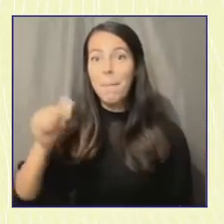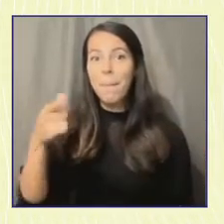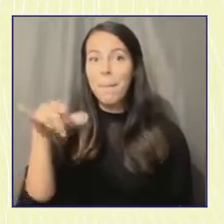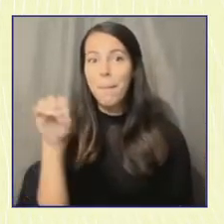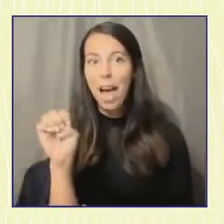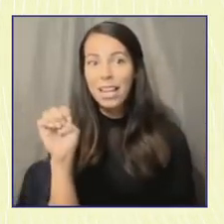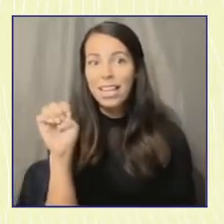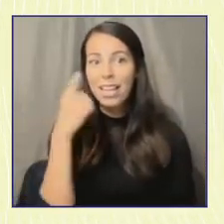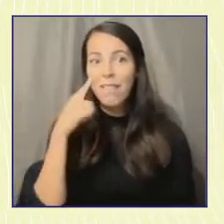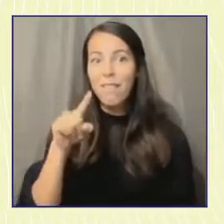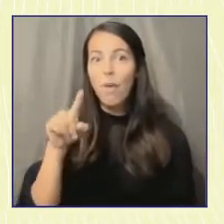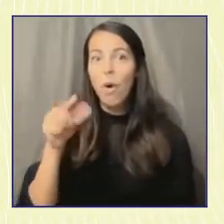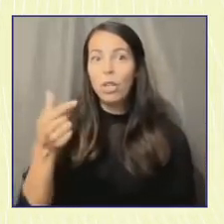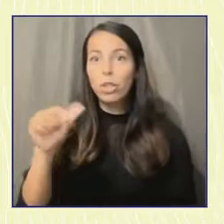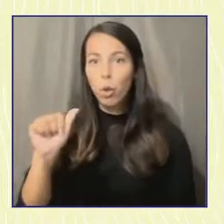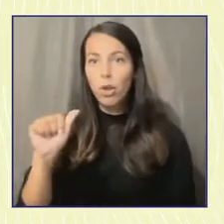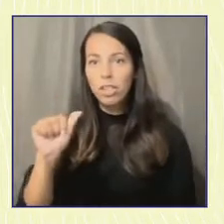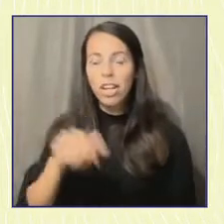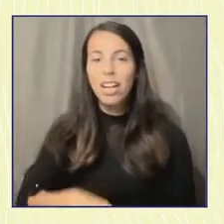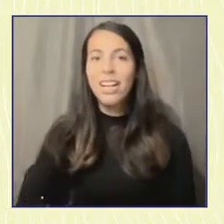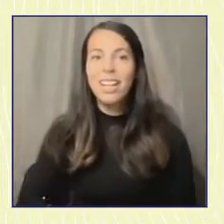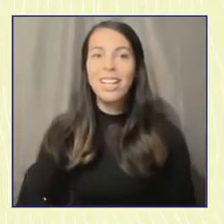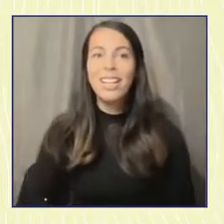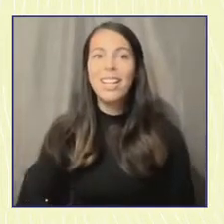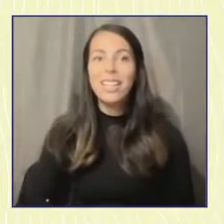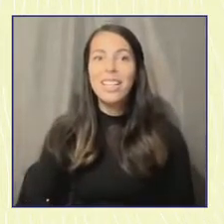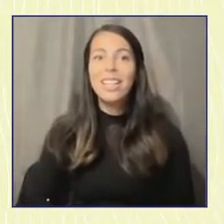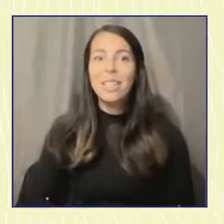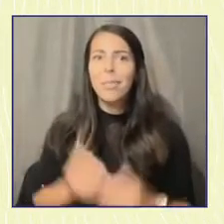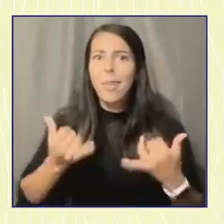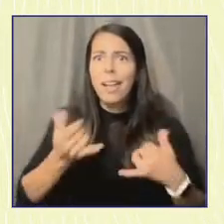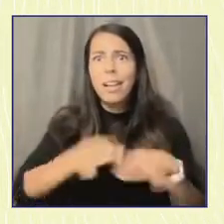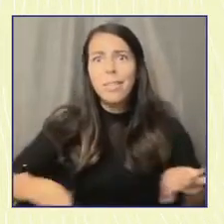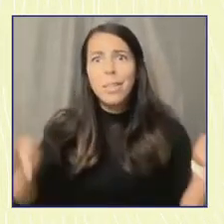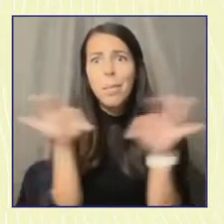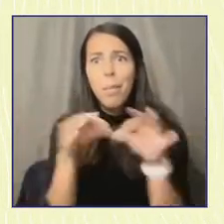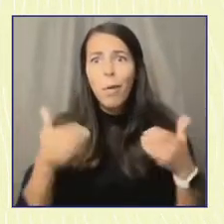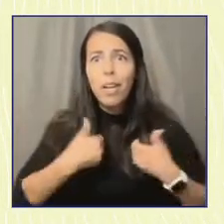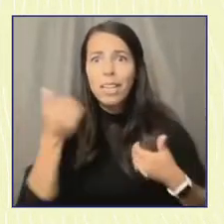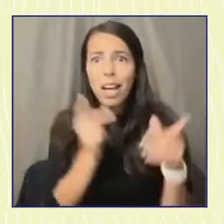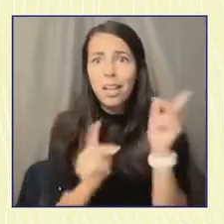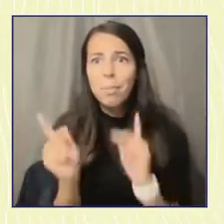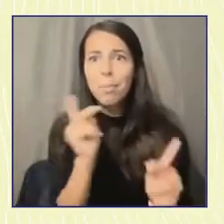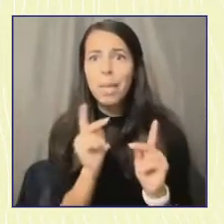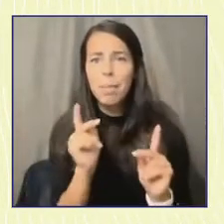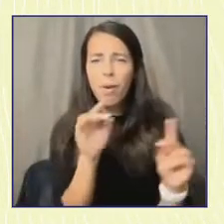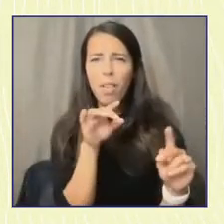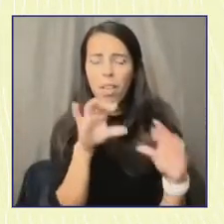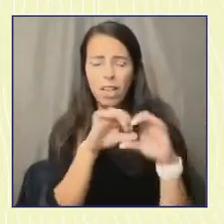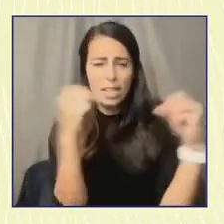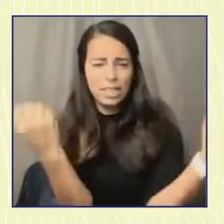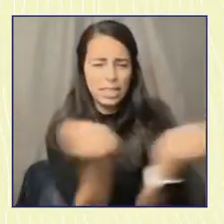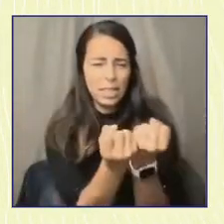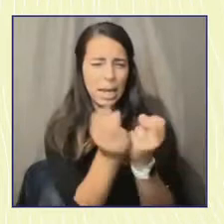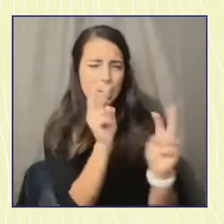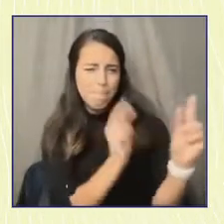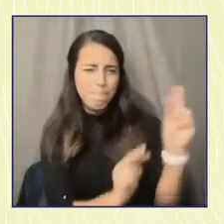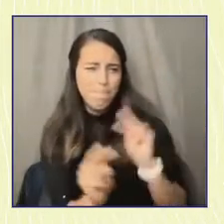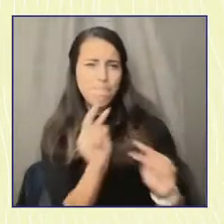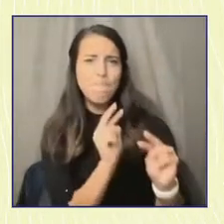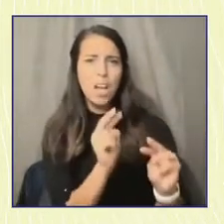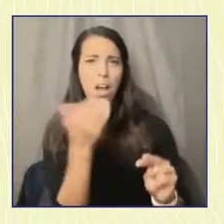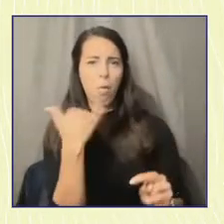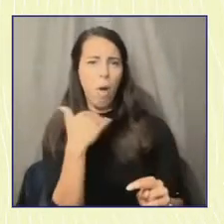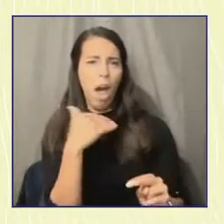division and questionable behavior, it's crucial that young people see the current state of our society and step in to make the changes we